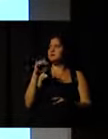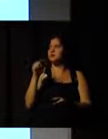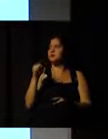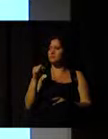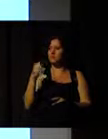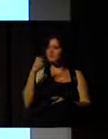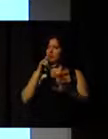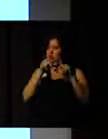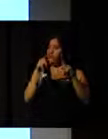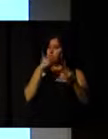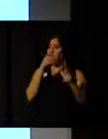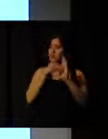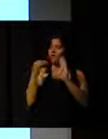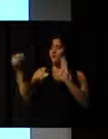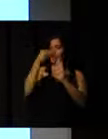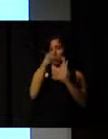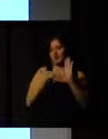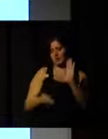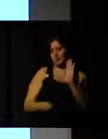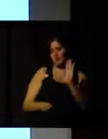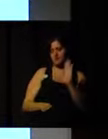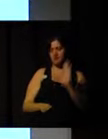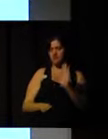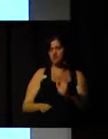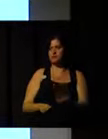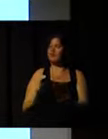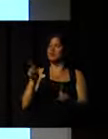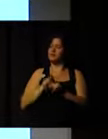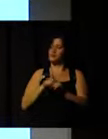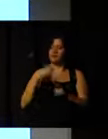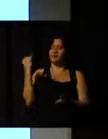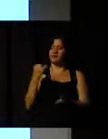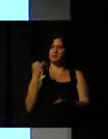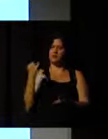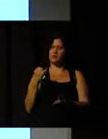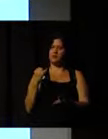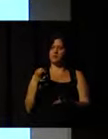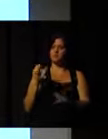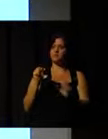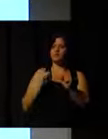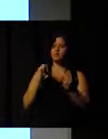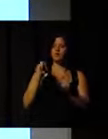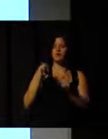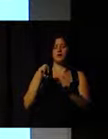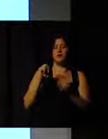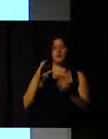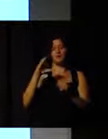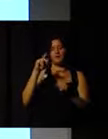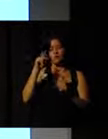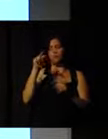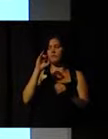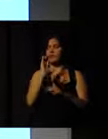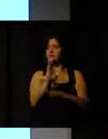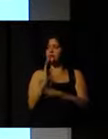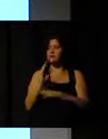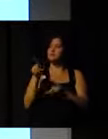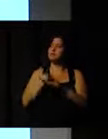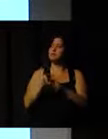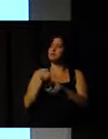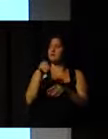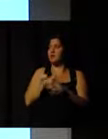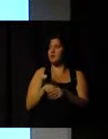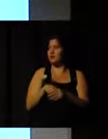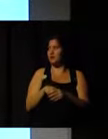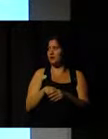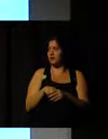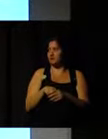are implemented at a national level. Of course, we know we also need cooperation within the sports system. That was my